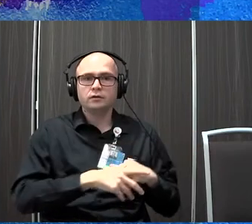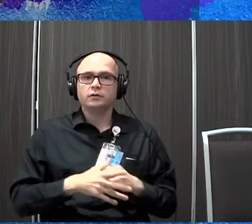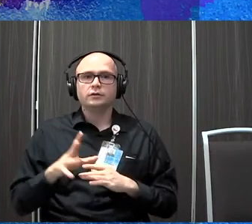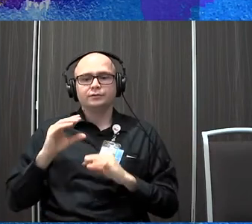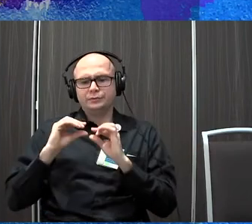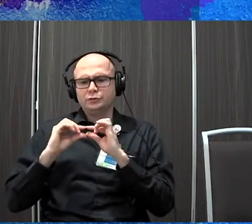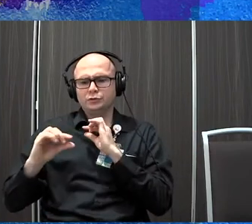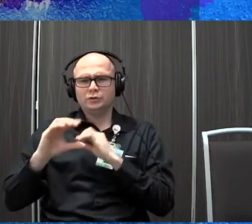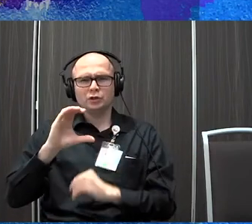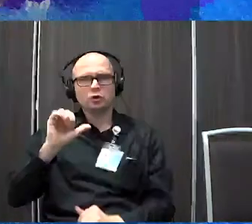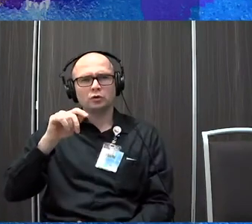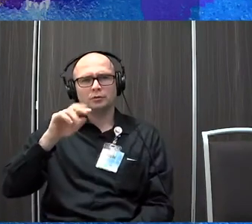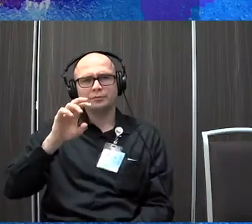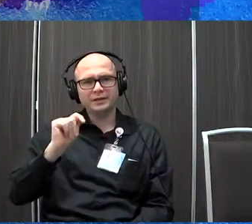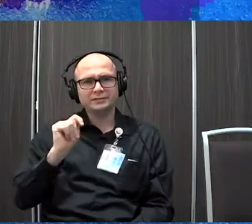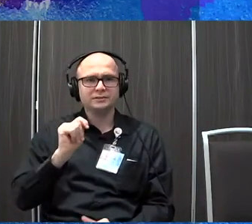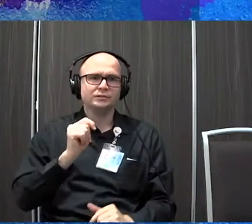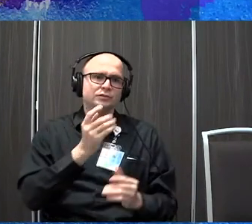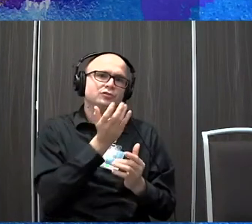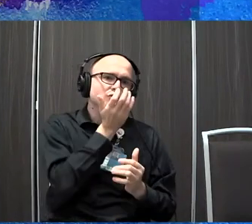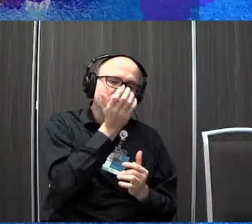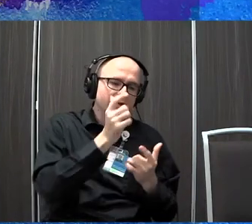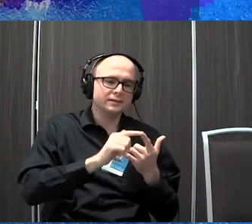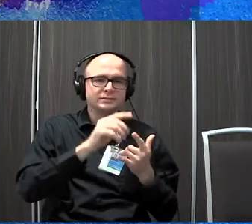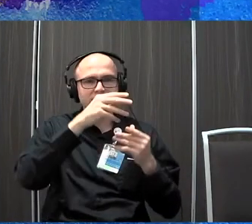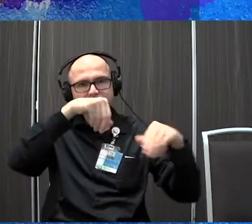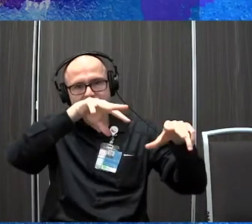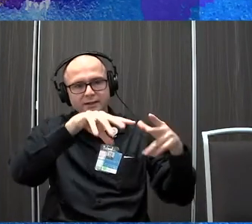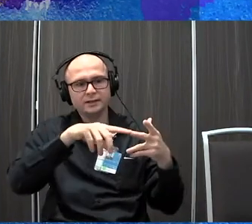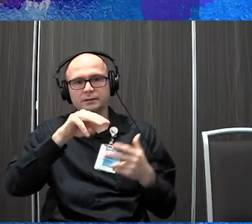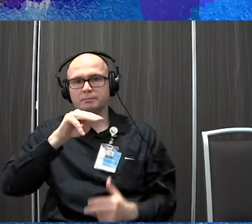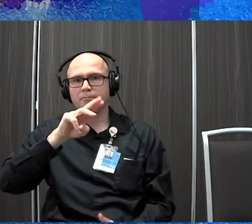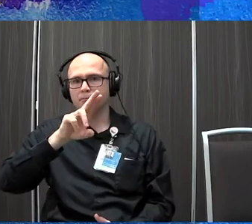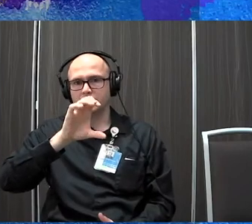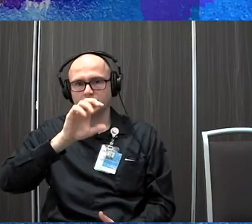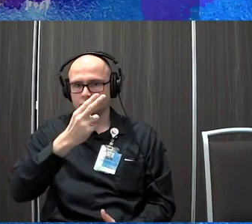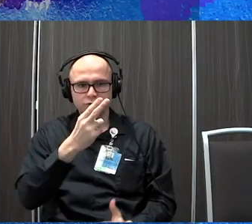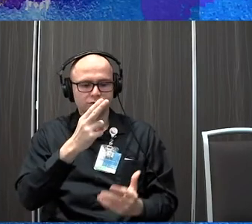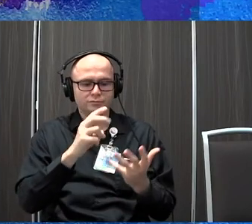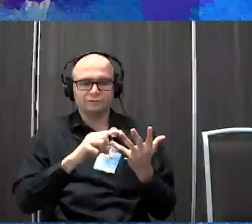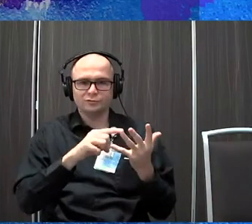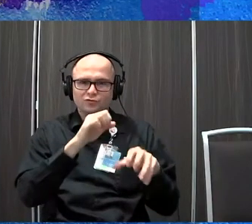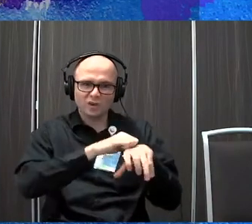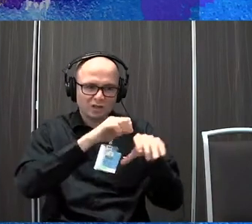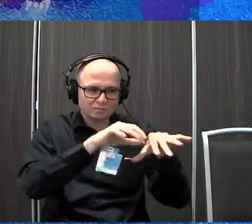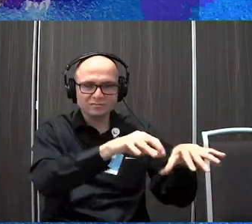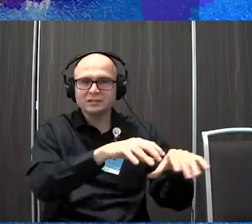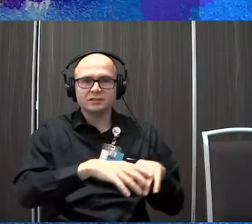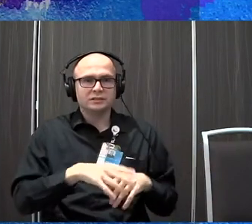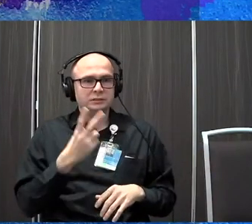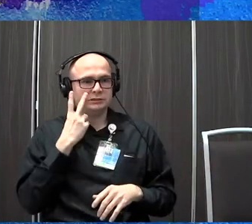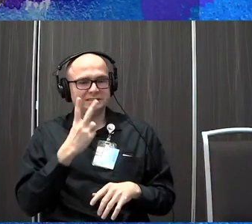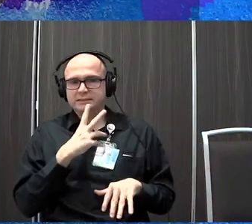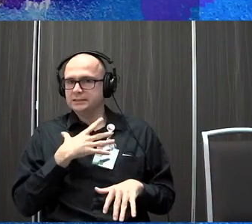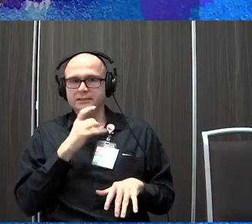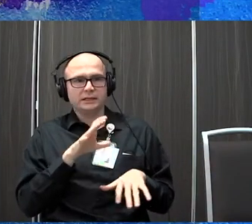was fine too, but like grass, sand, mulch, gravel, pretty much any of those things. You could see that he didn't like that, like